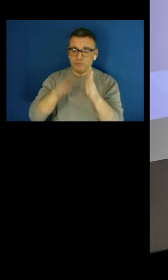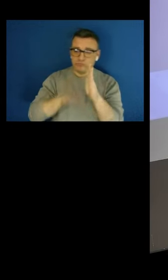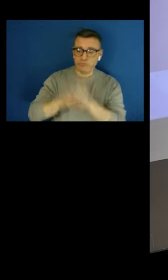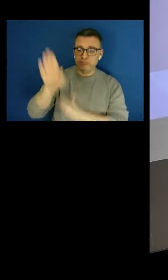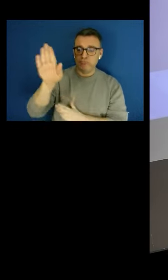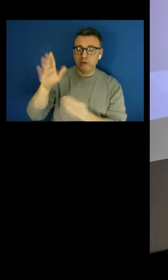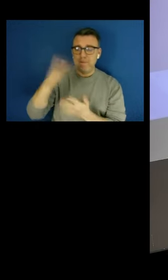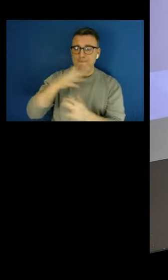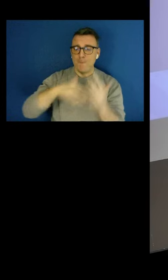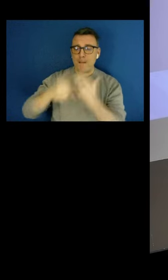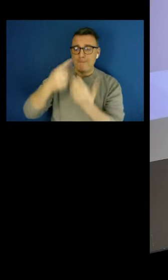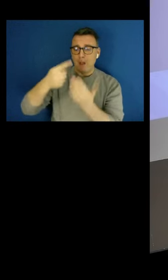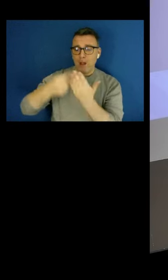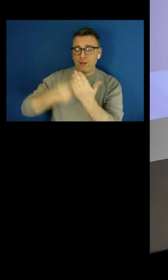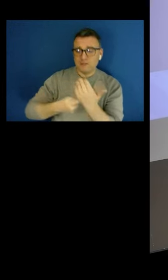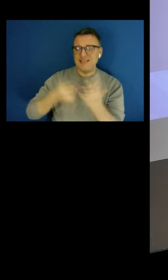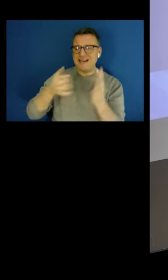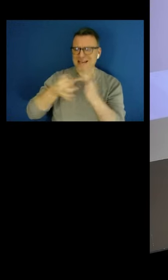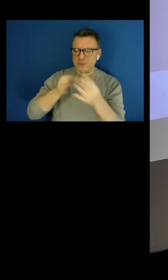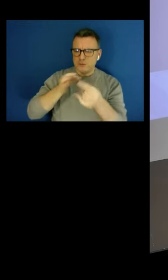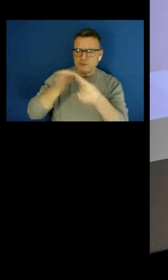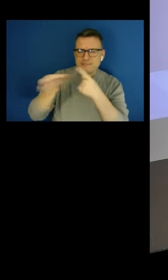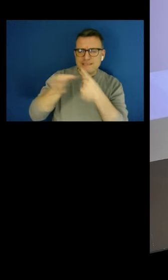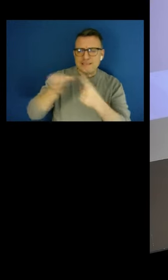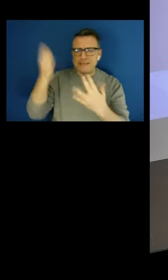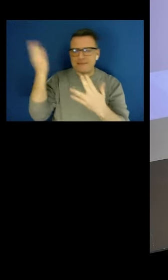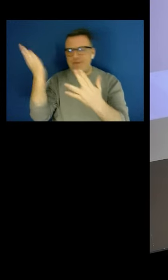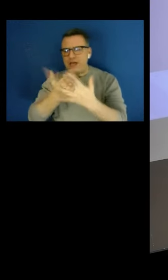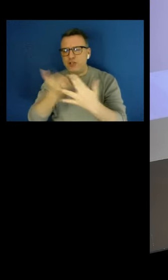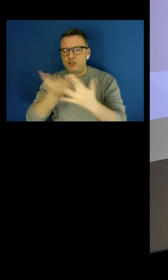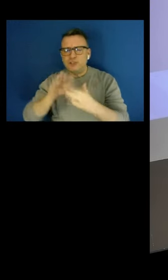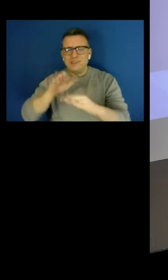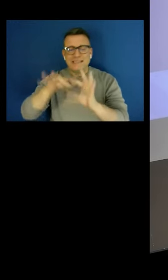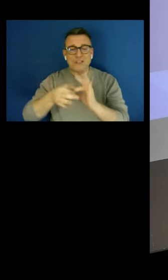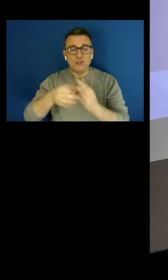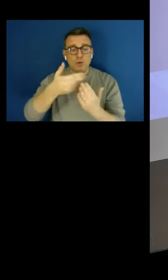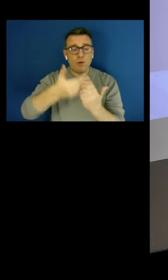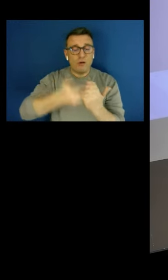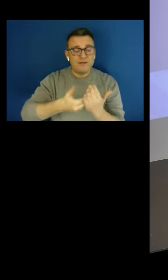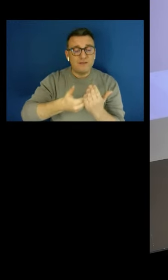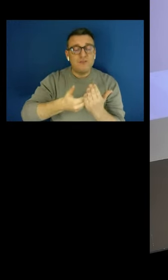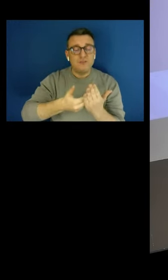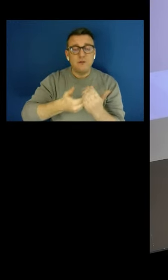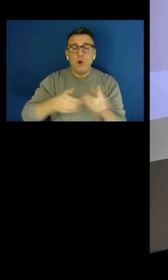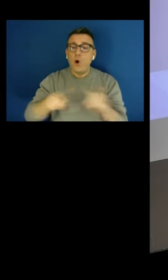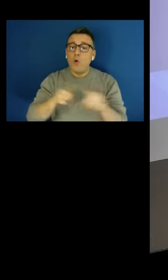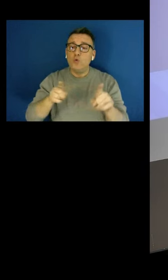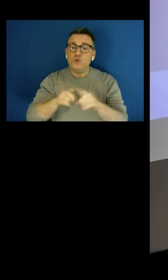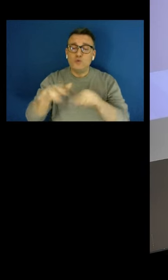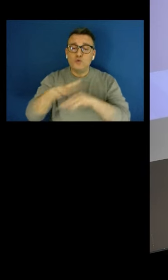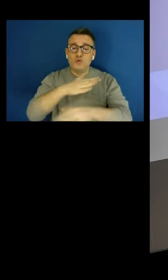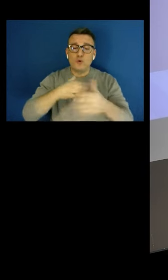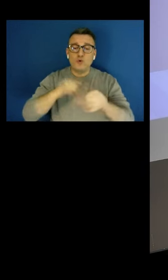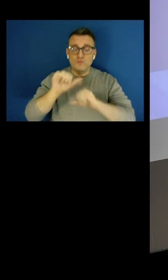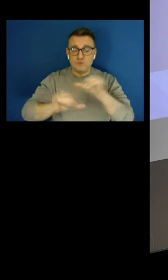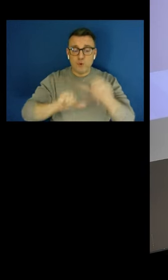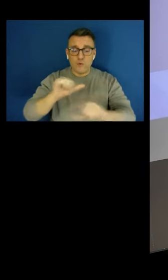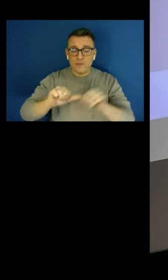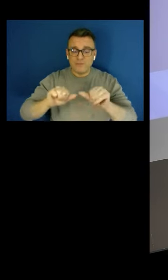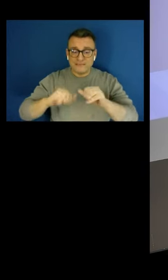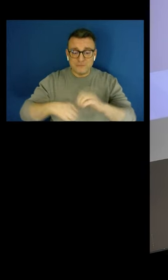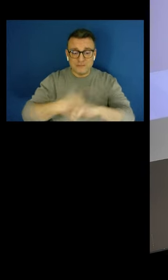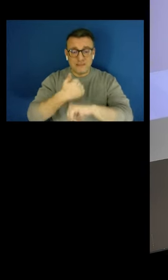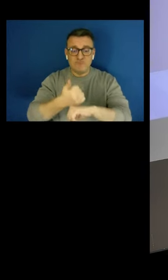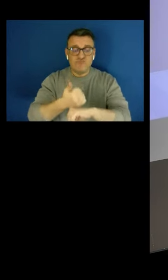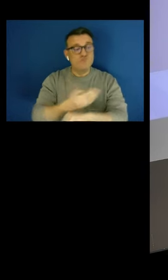have specific policy interventions and social programs that have been worked, some of them better, some